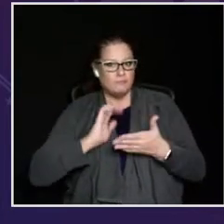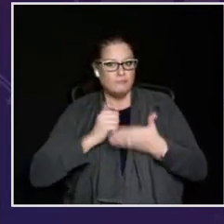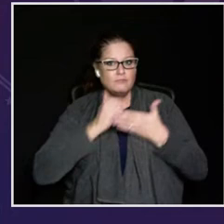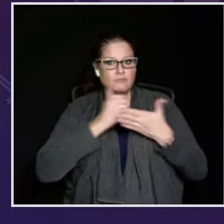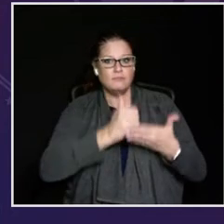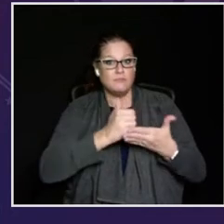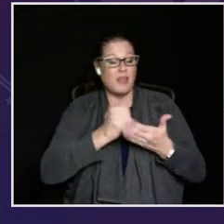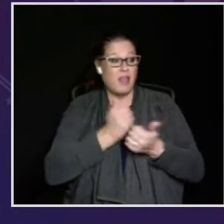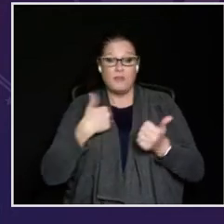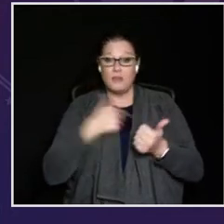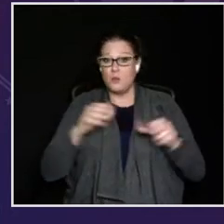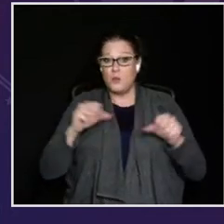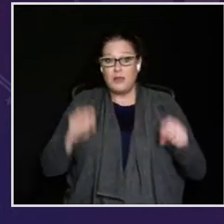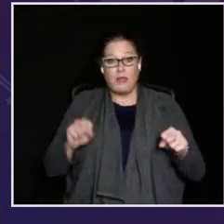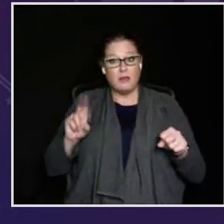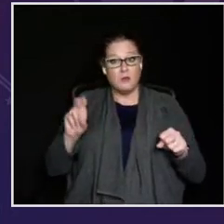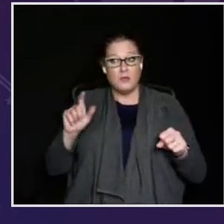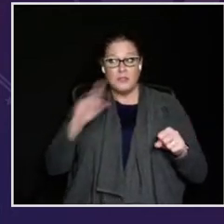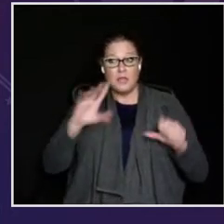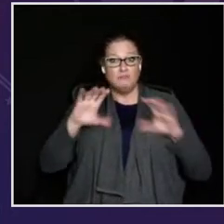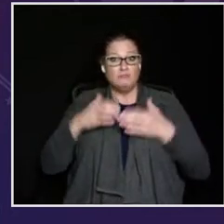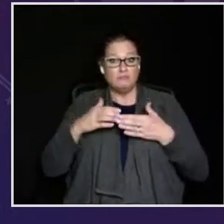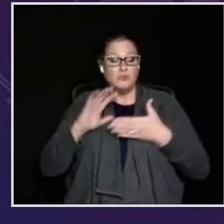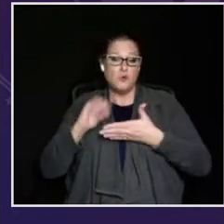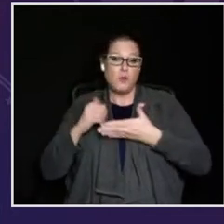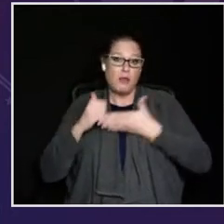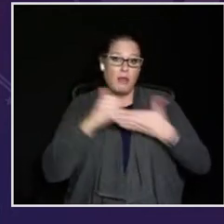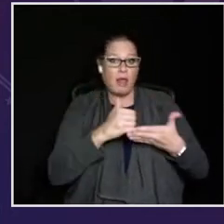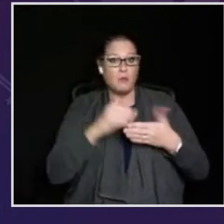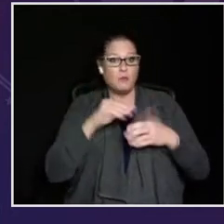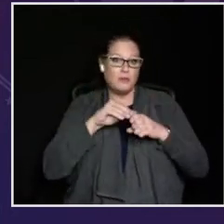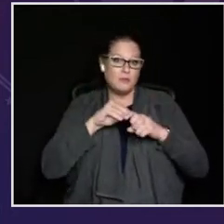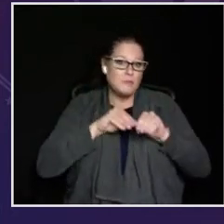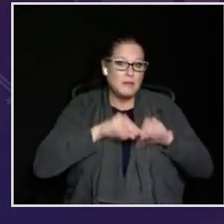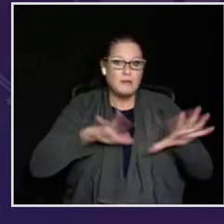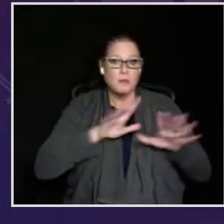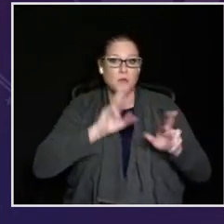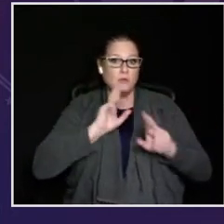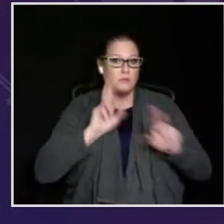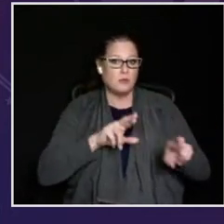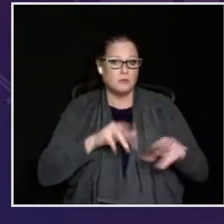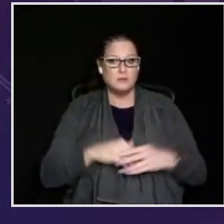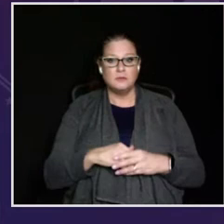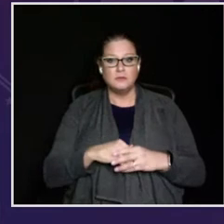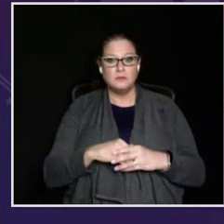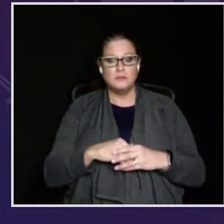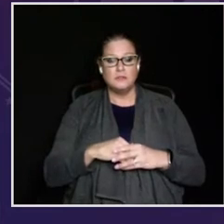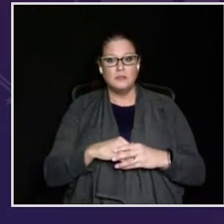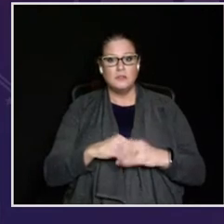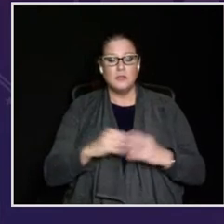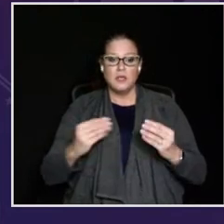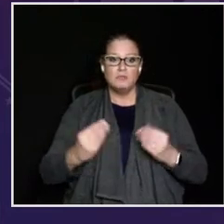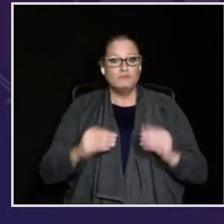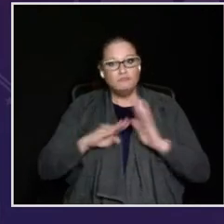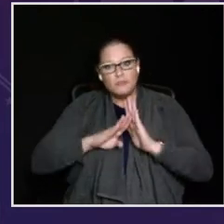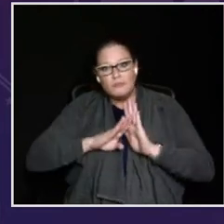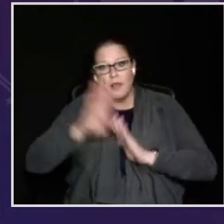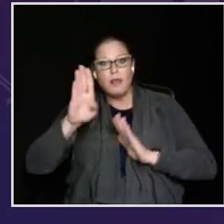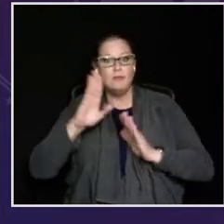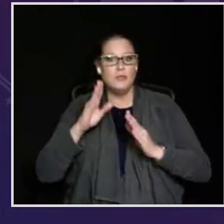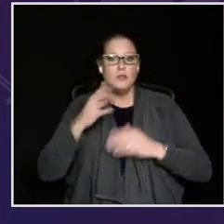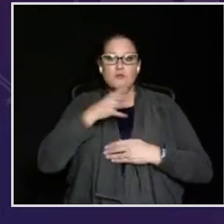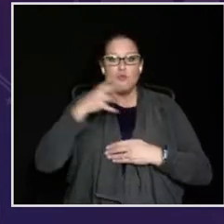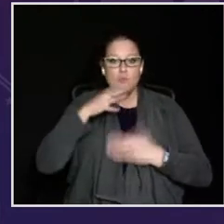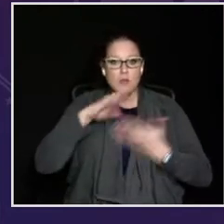our first charges will need to be to contribute all we can as a department to aid in the pandemic response,